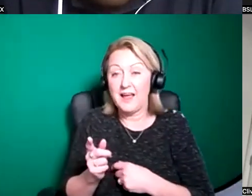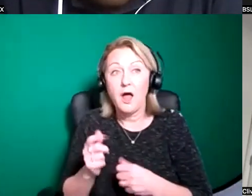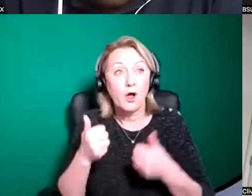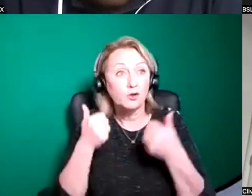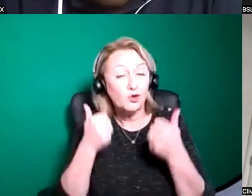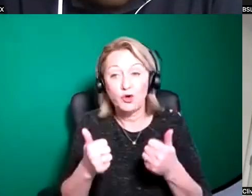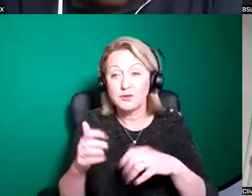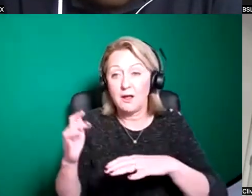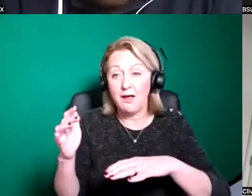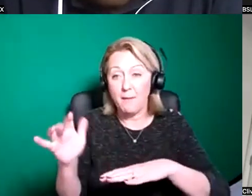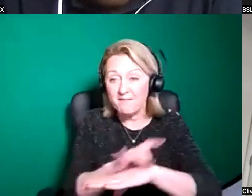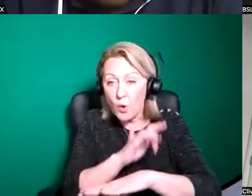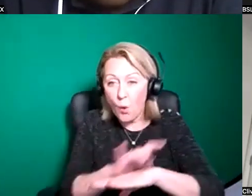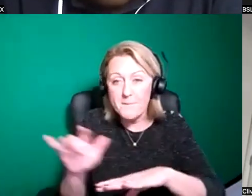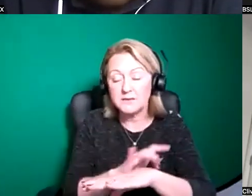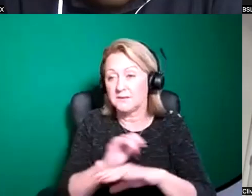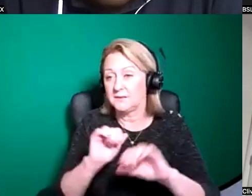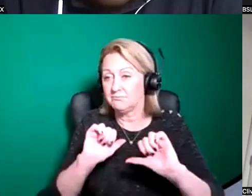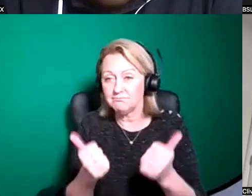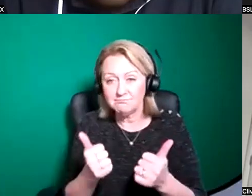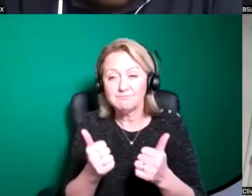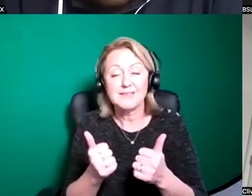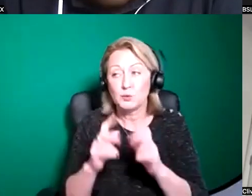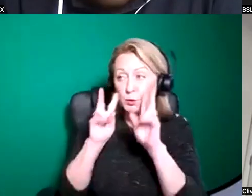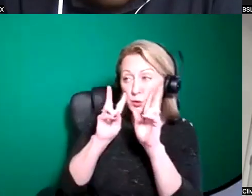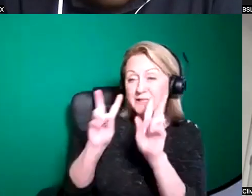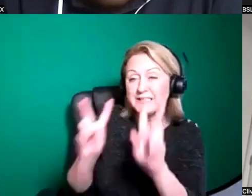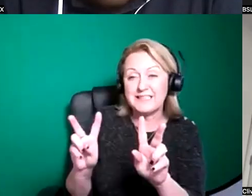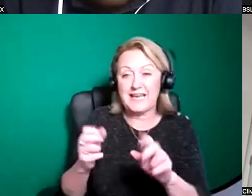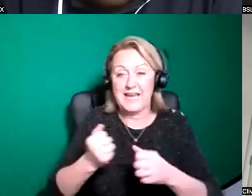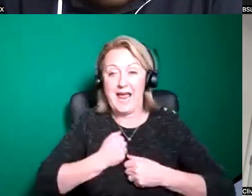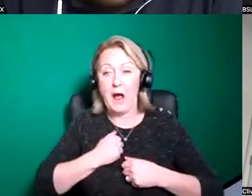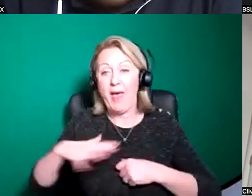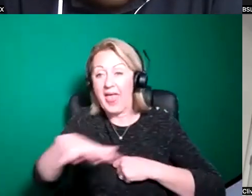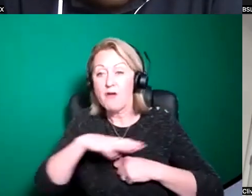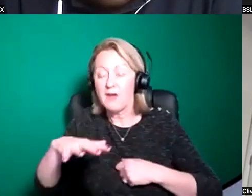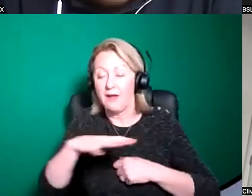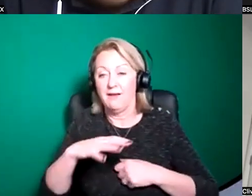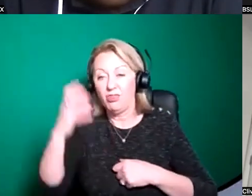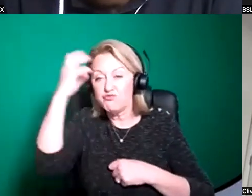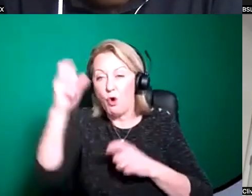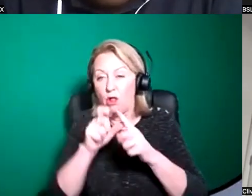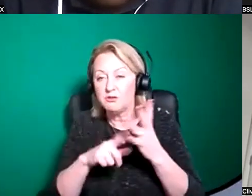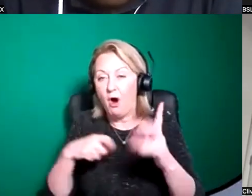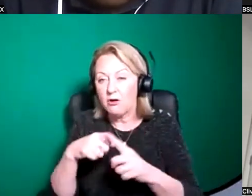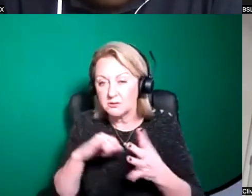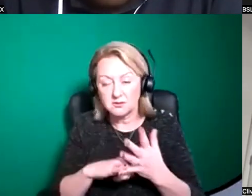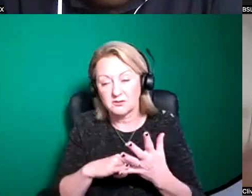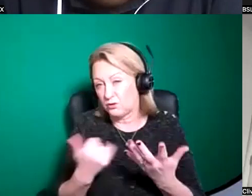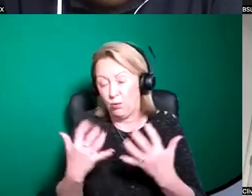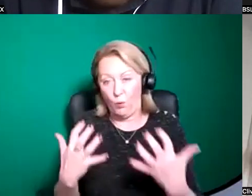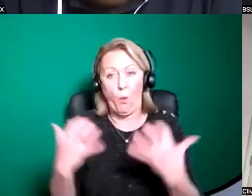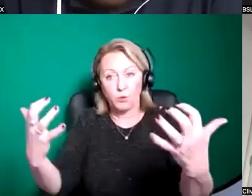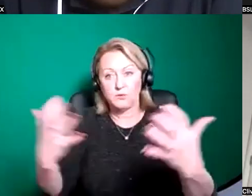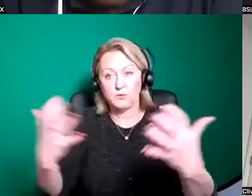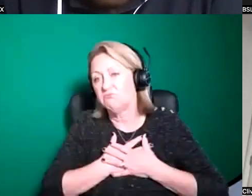great performance and um really good to see in our area in the royal docks and that went down really well with audiences and stuff as well so we